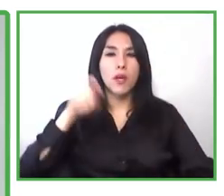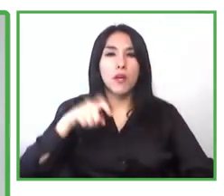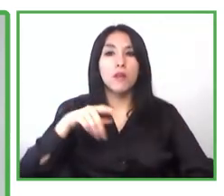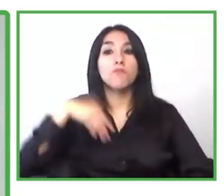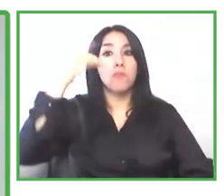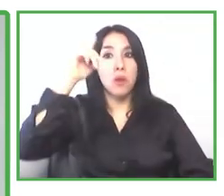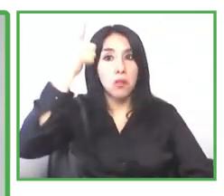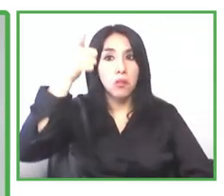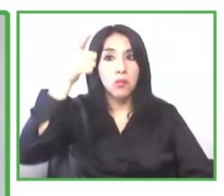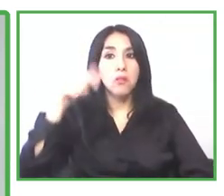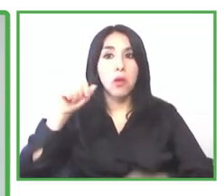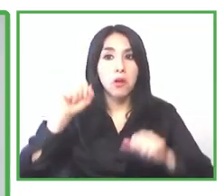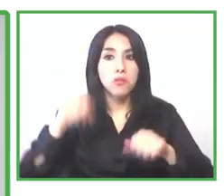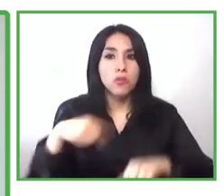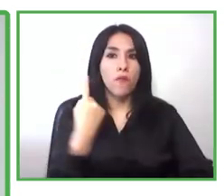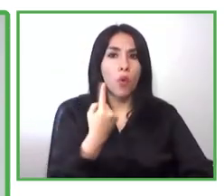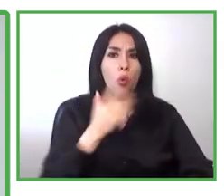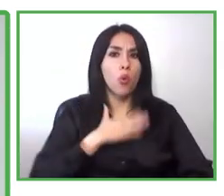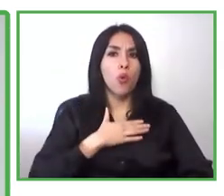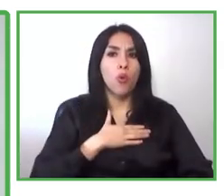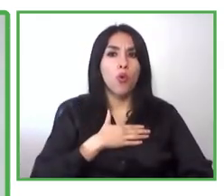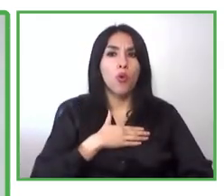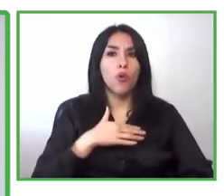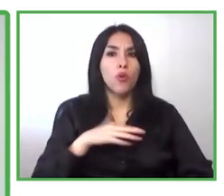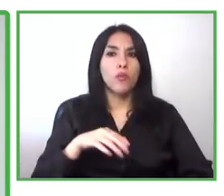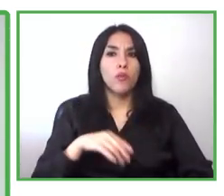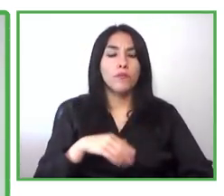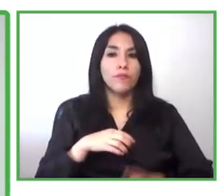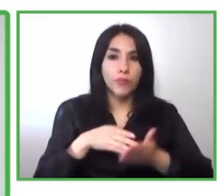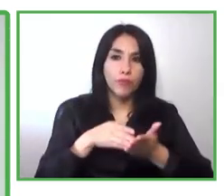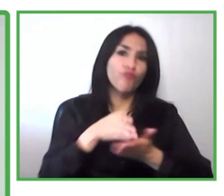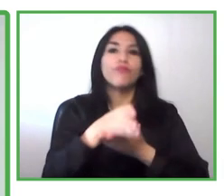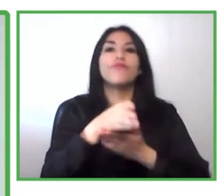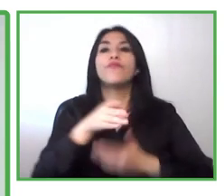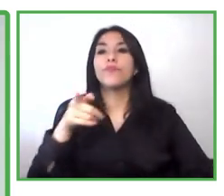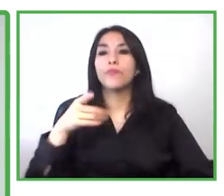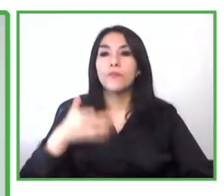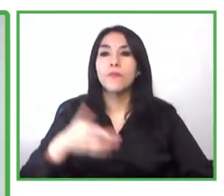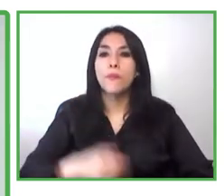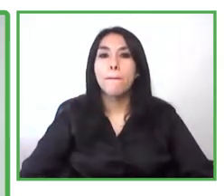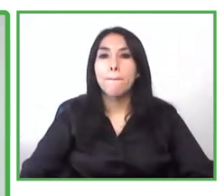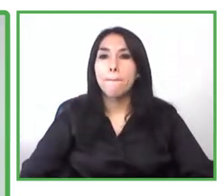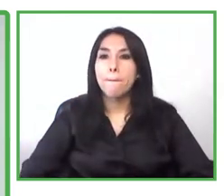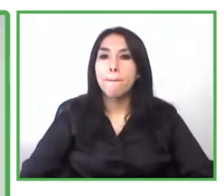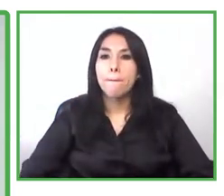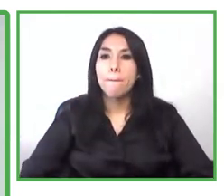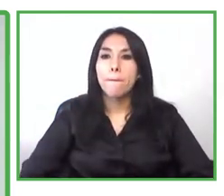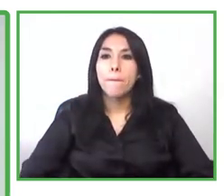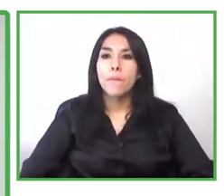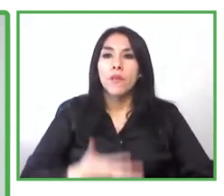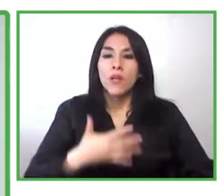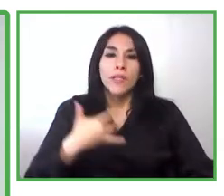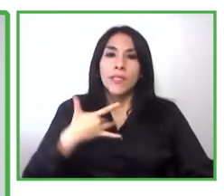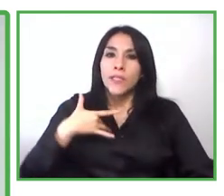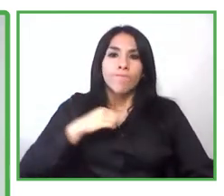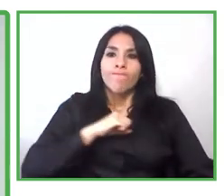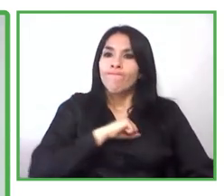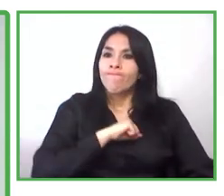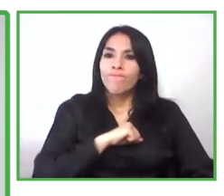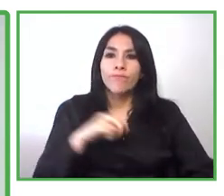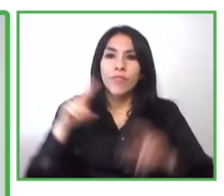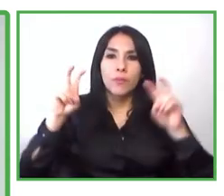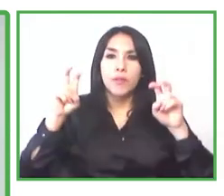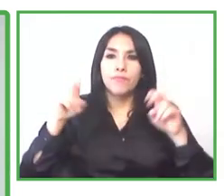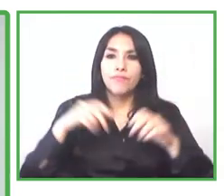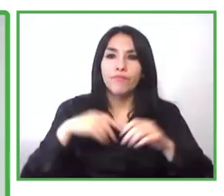entrepreneurship that are much more successful with these and other populations. just these we have plan